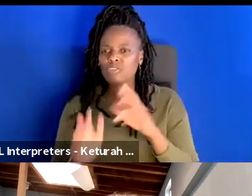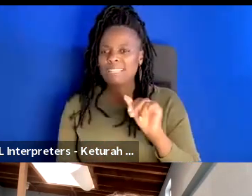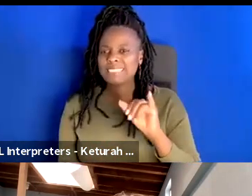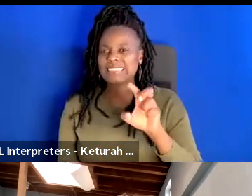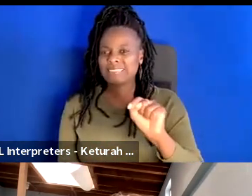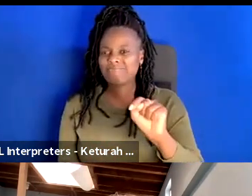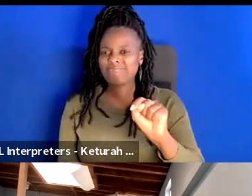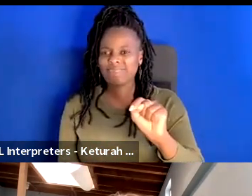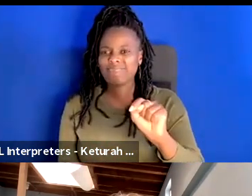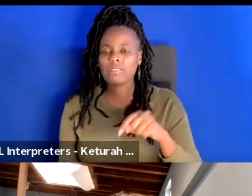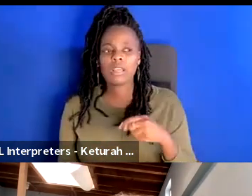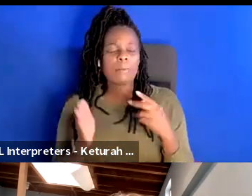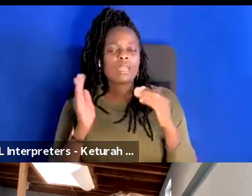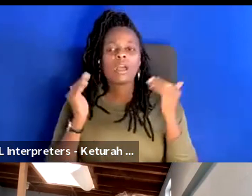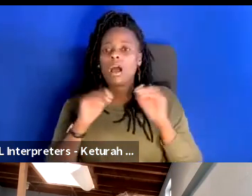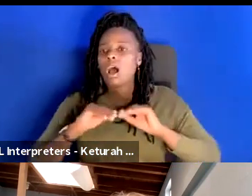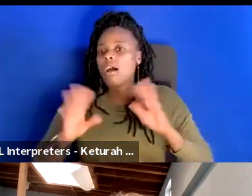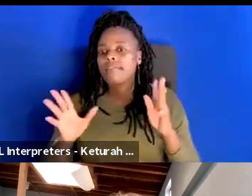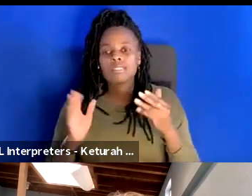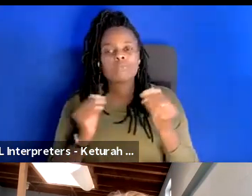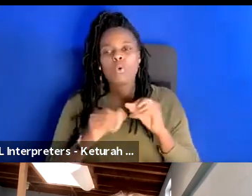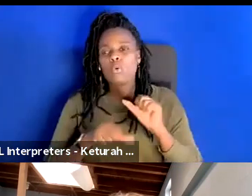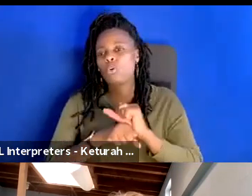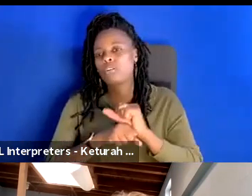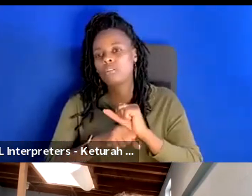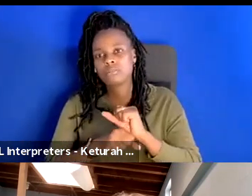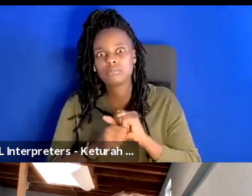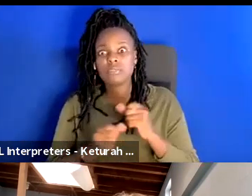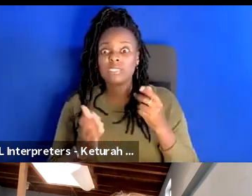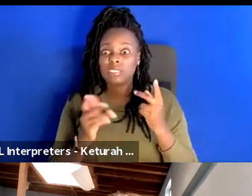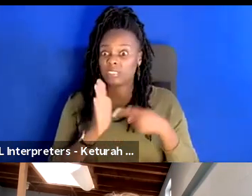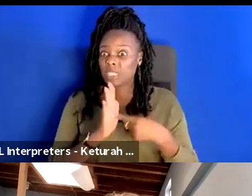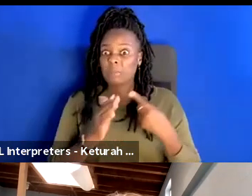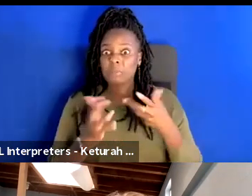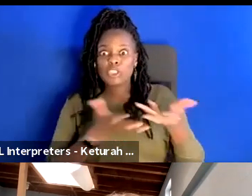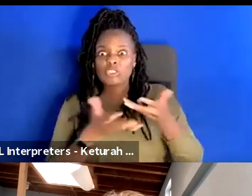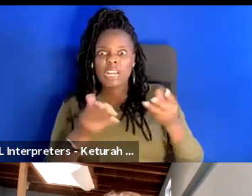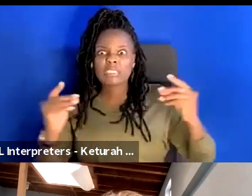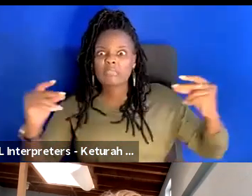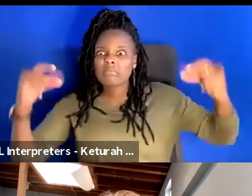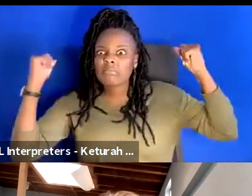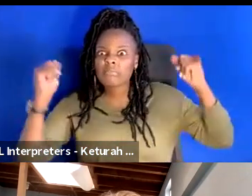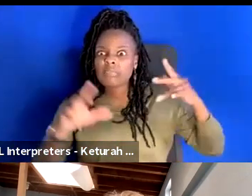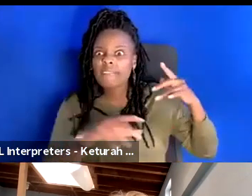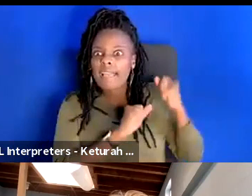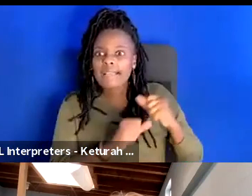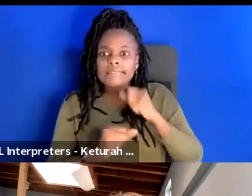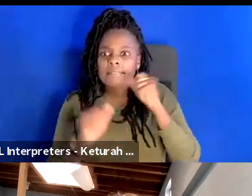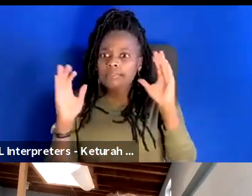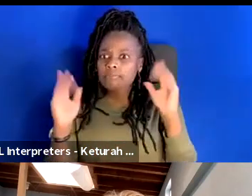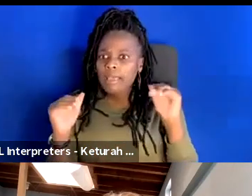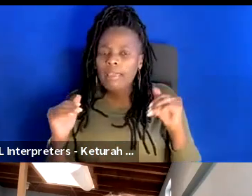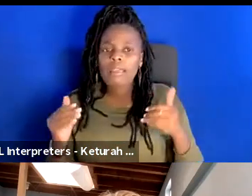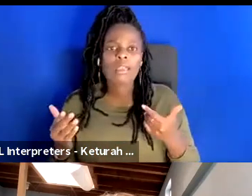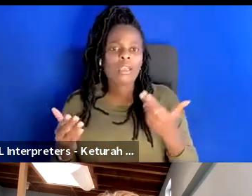a lot of work to do as anyone who works front of house knows oftentimes there are interactions that go by so quickly that it's hard to register what exactly is happening so I